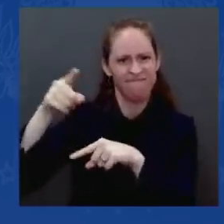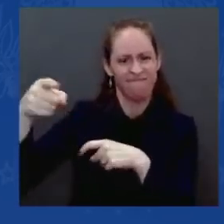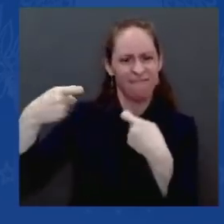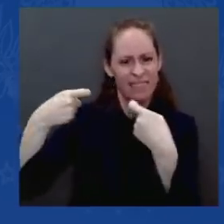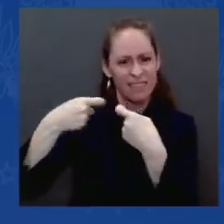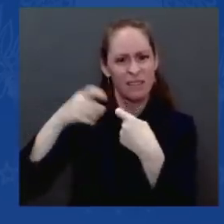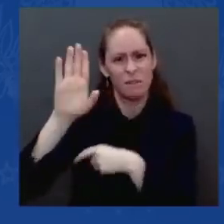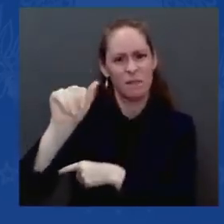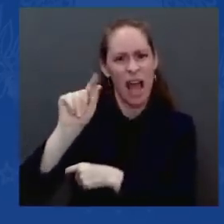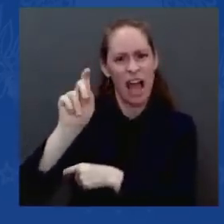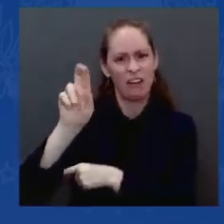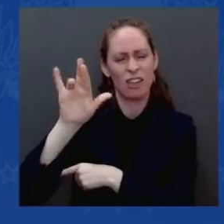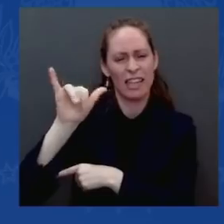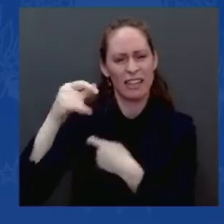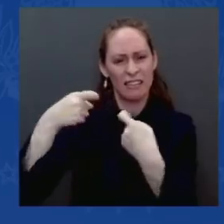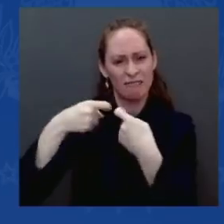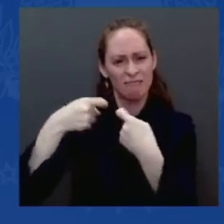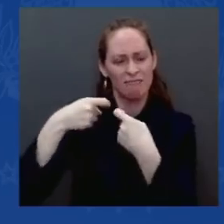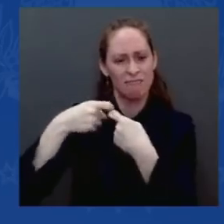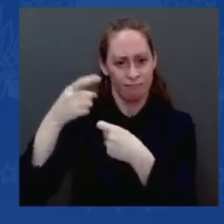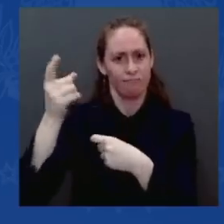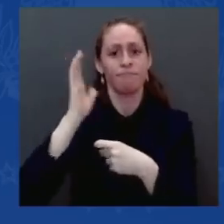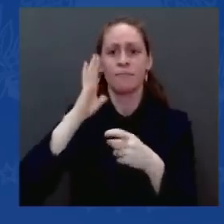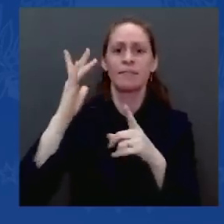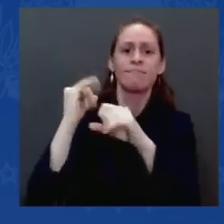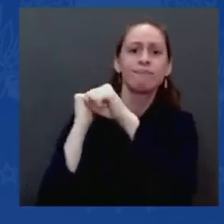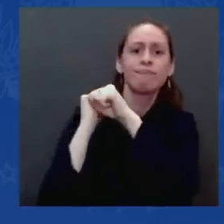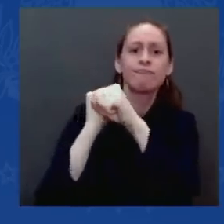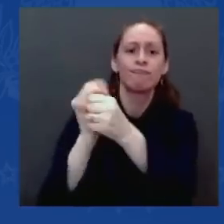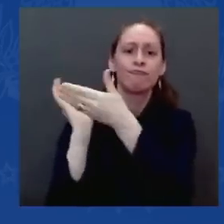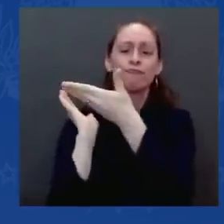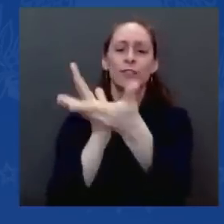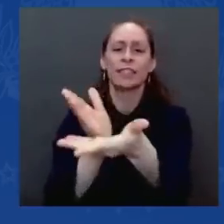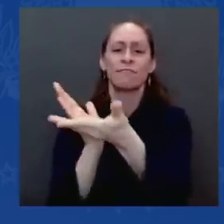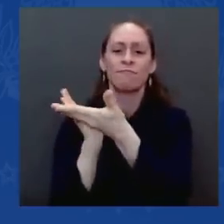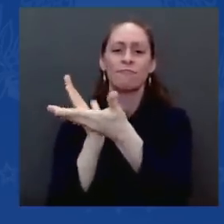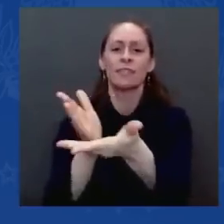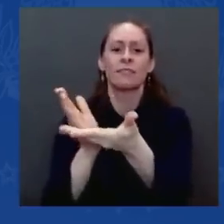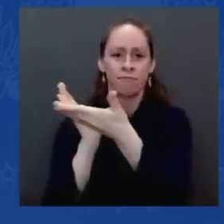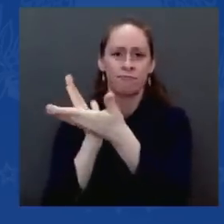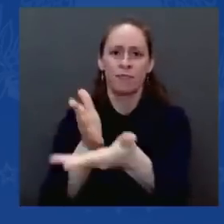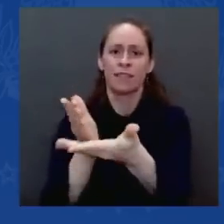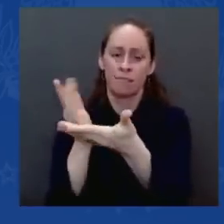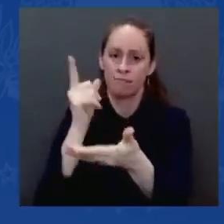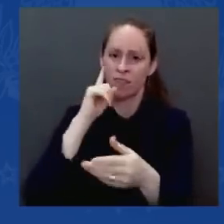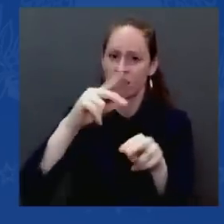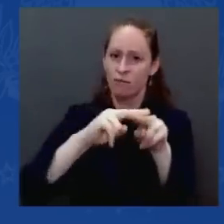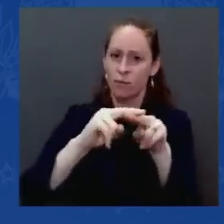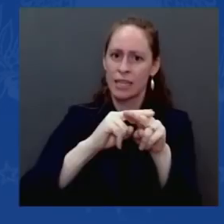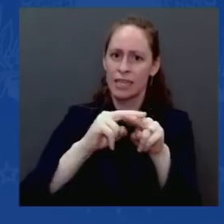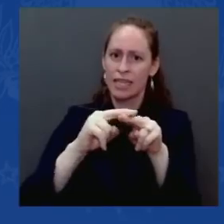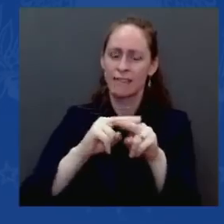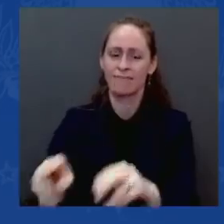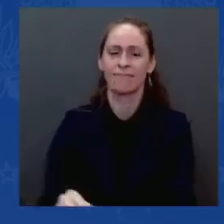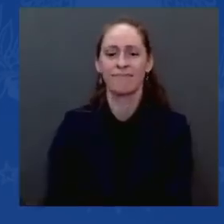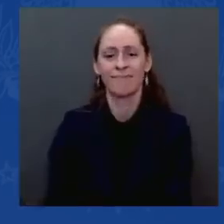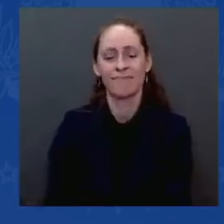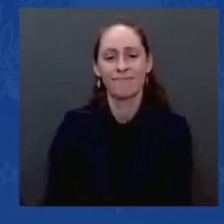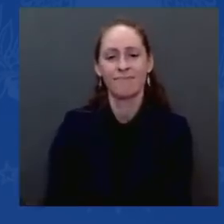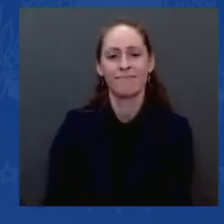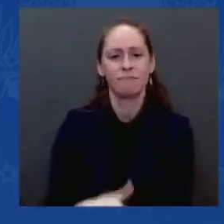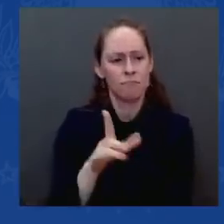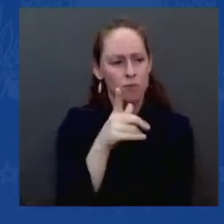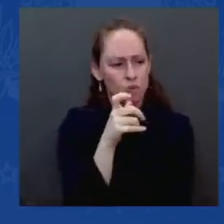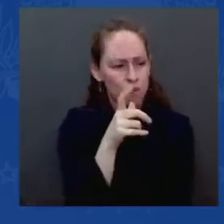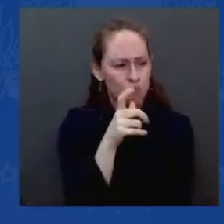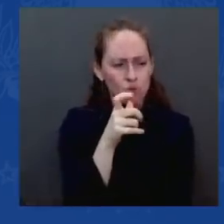guess who's supplying those batteries? General Motors. Folks, I want to tell you, it matters.